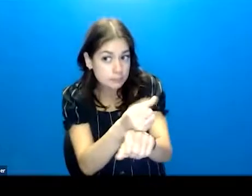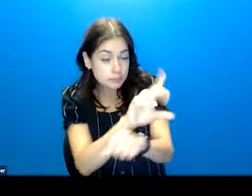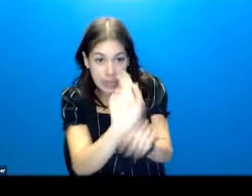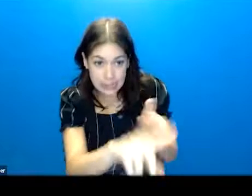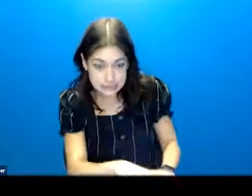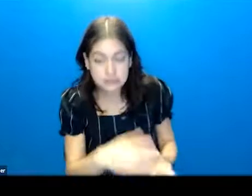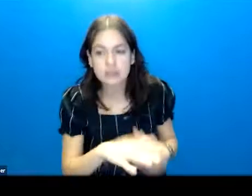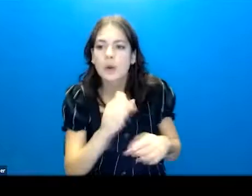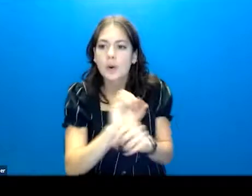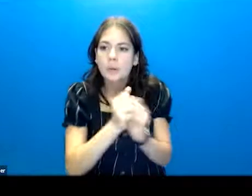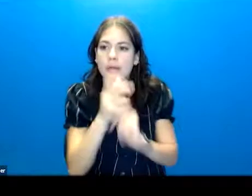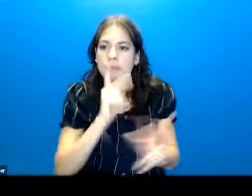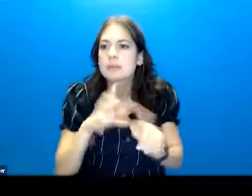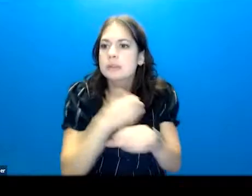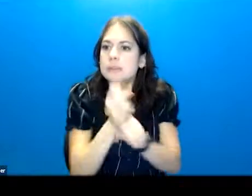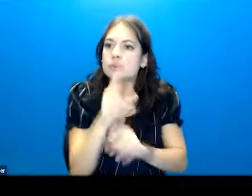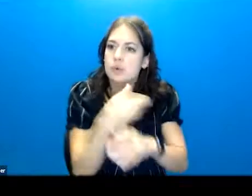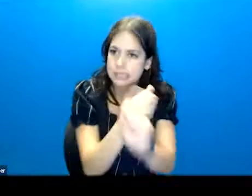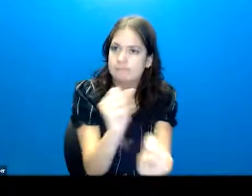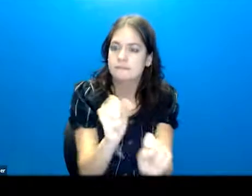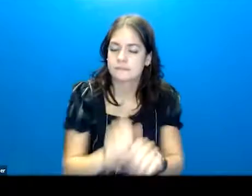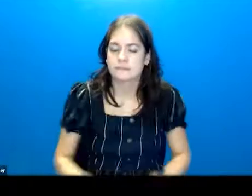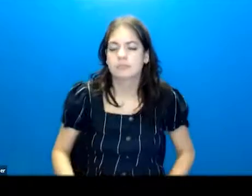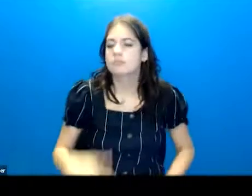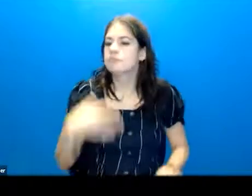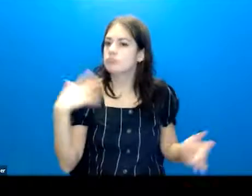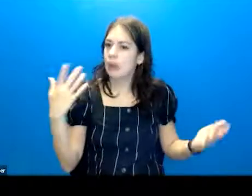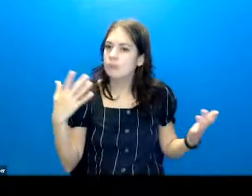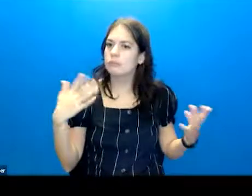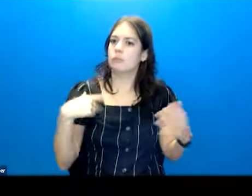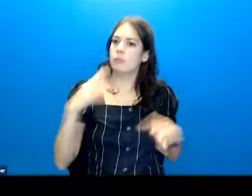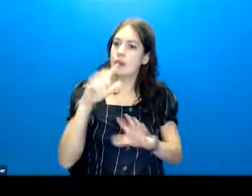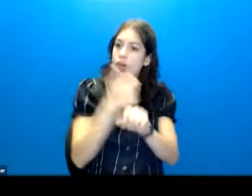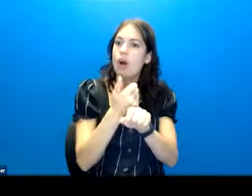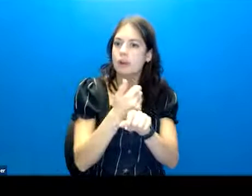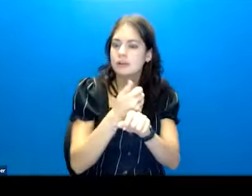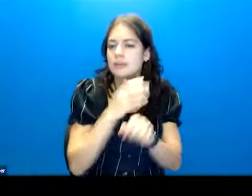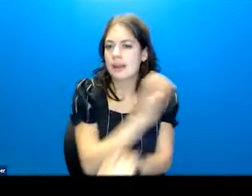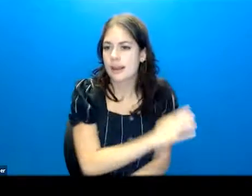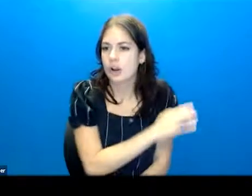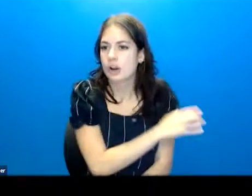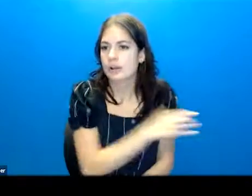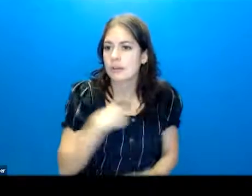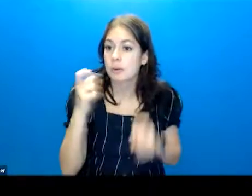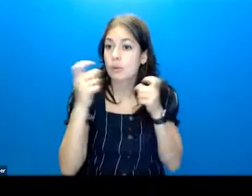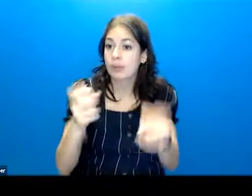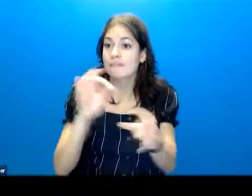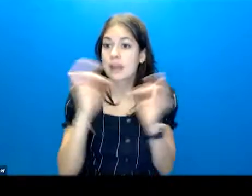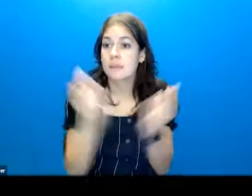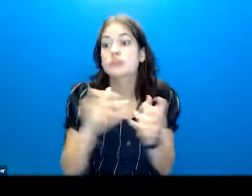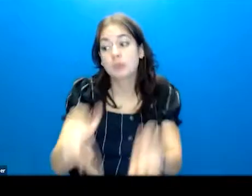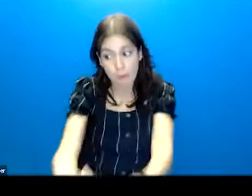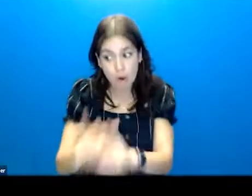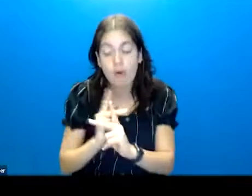And work with people to secure them. We've actually, we have lock boxes in our clinic that we will give families, we'll loan to